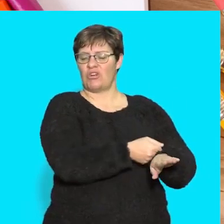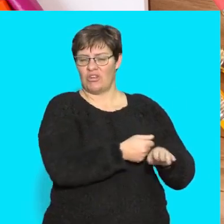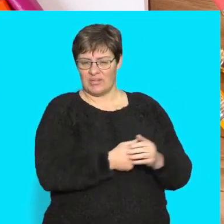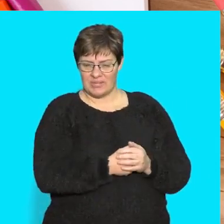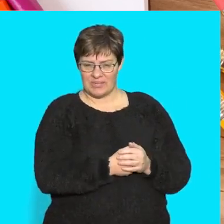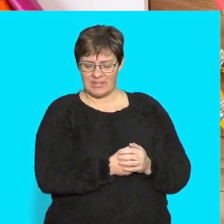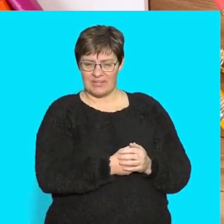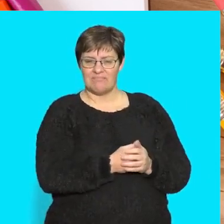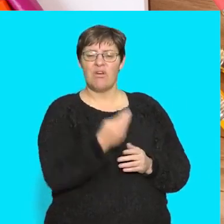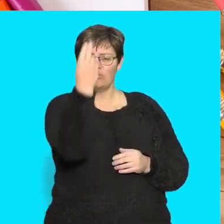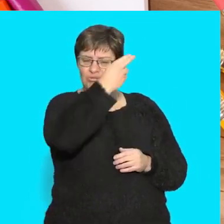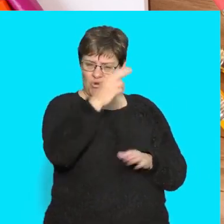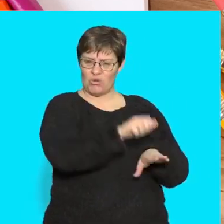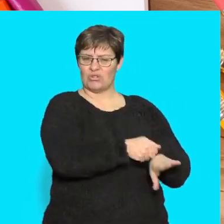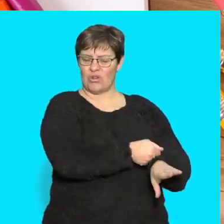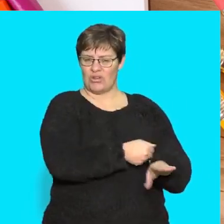Draw a sock.